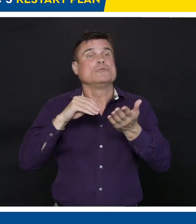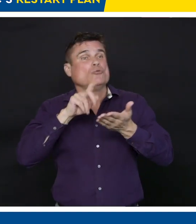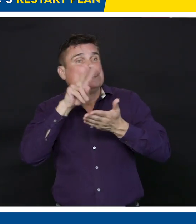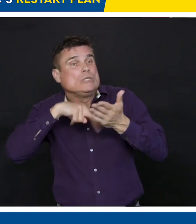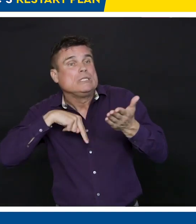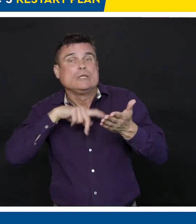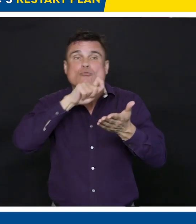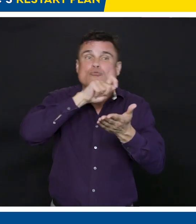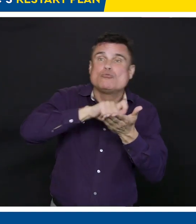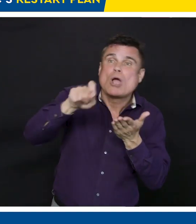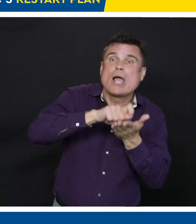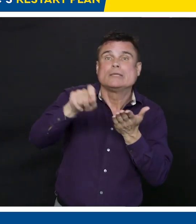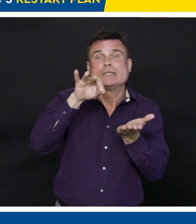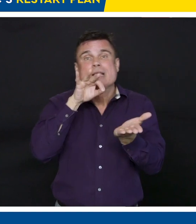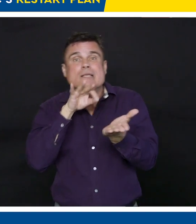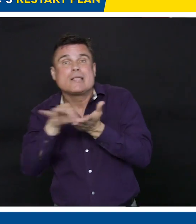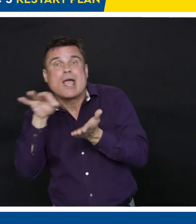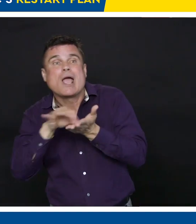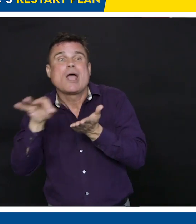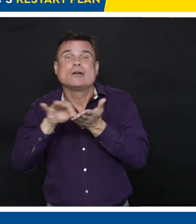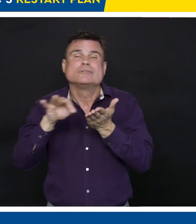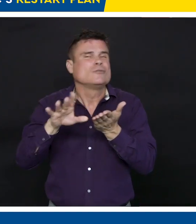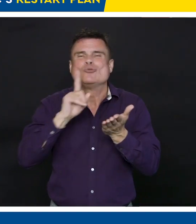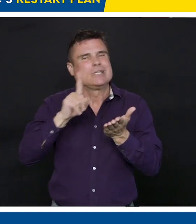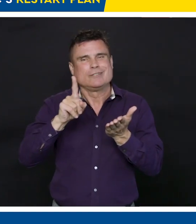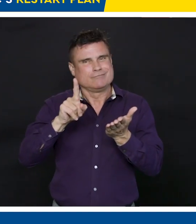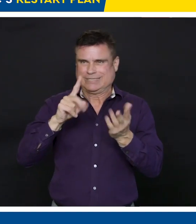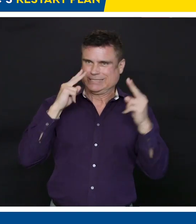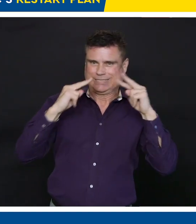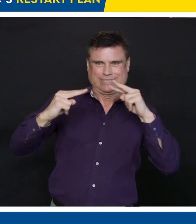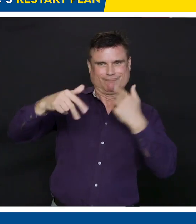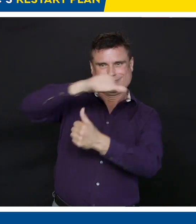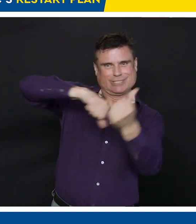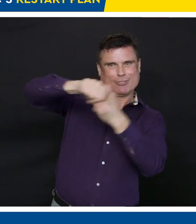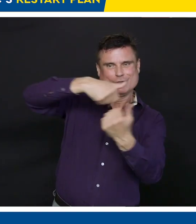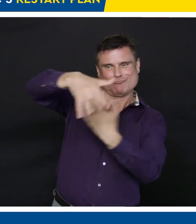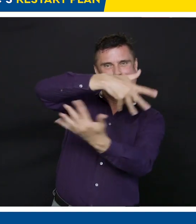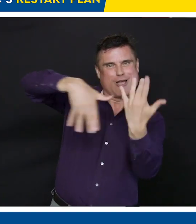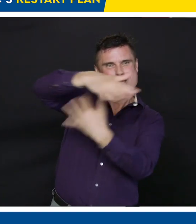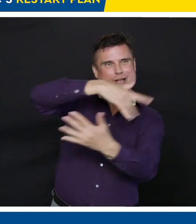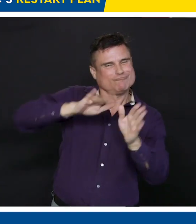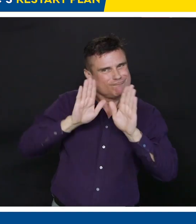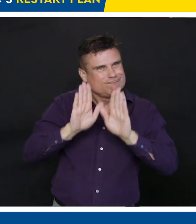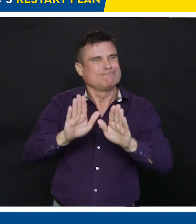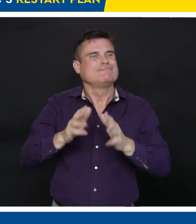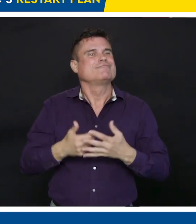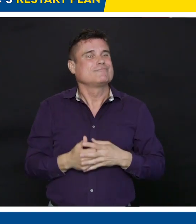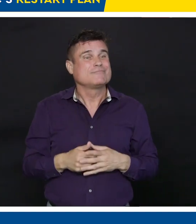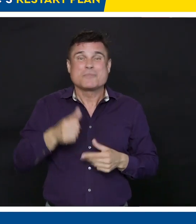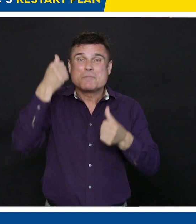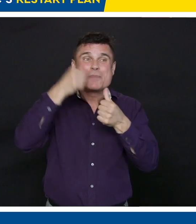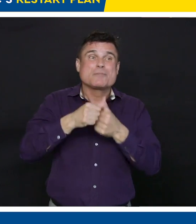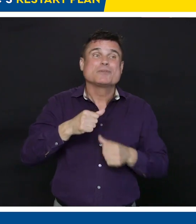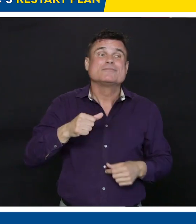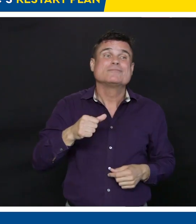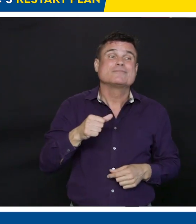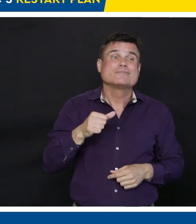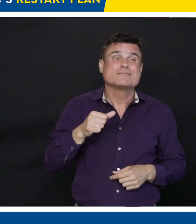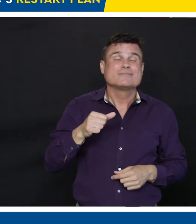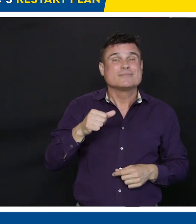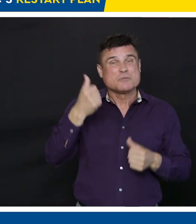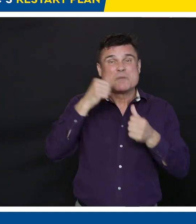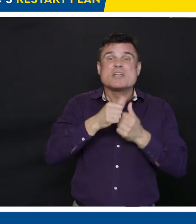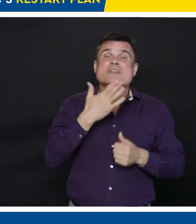about racism in British Columbia. Our social interactions in our schools, multicultural schools, where there are people from